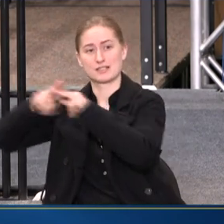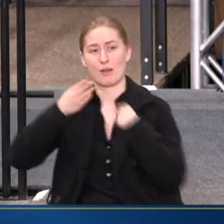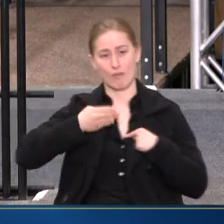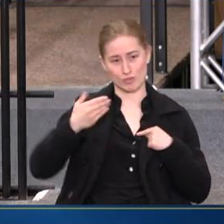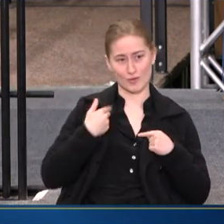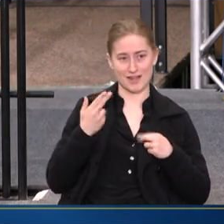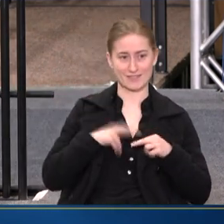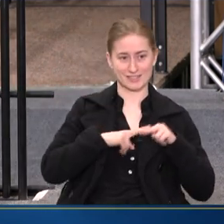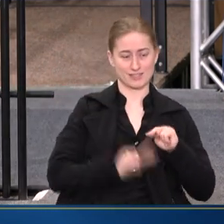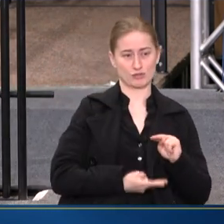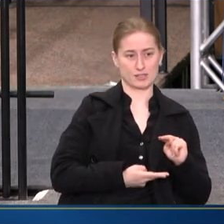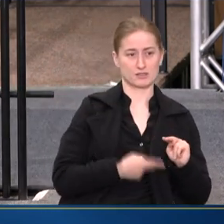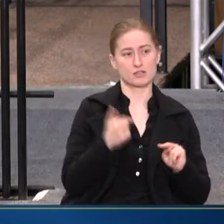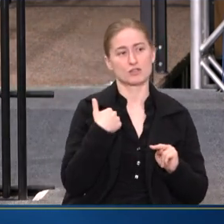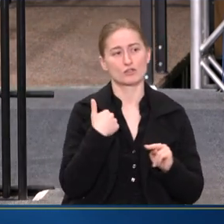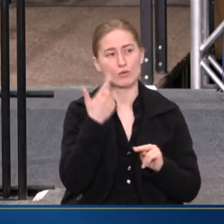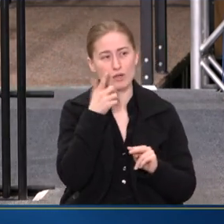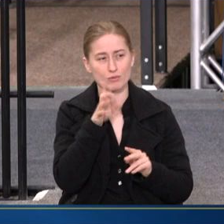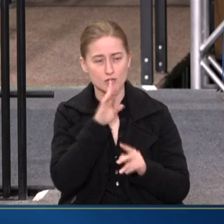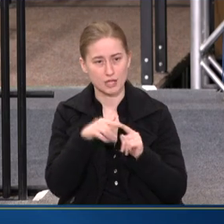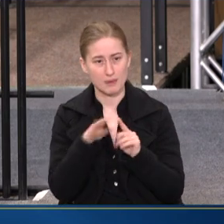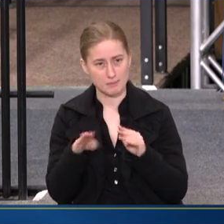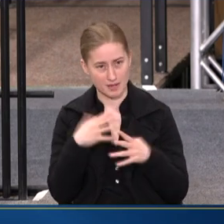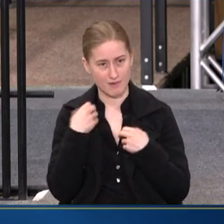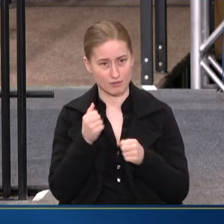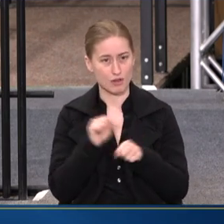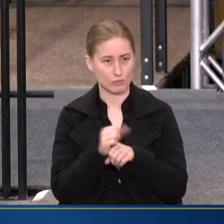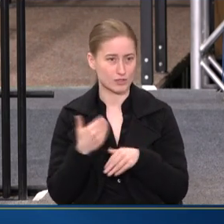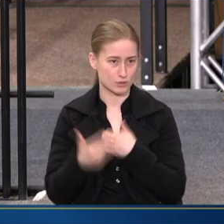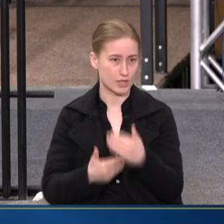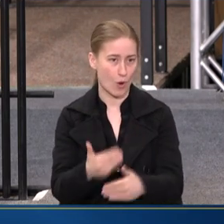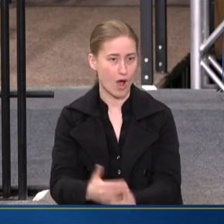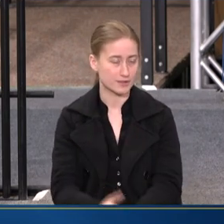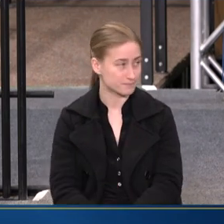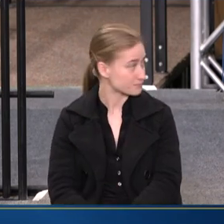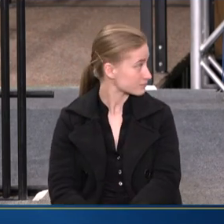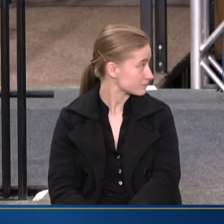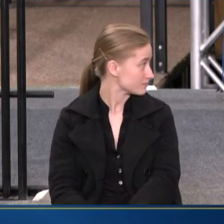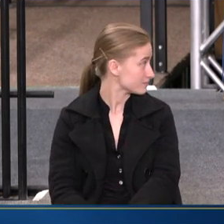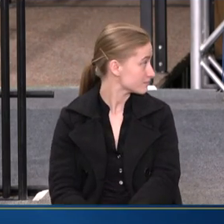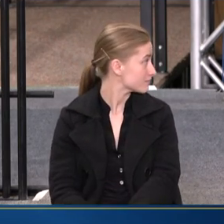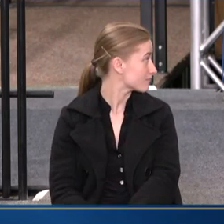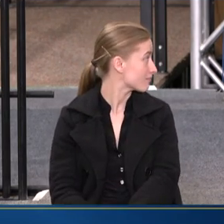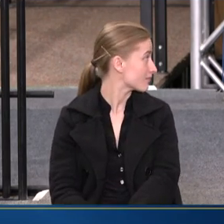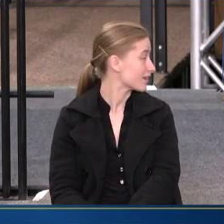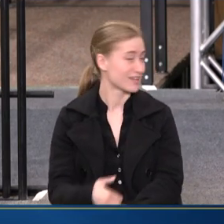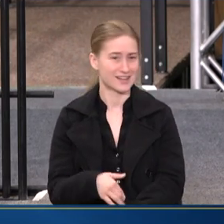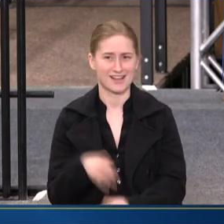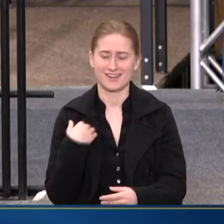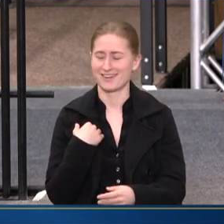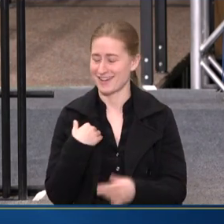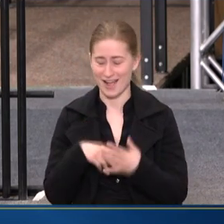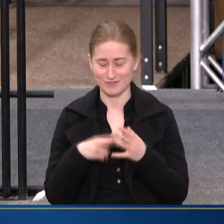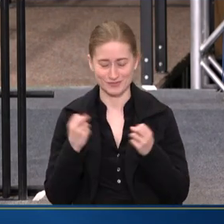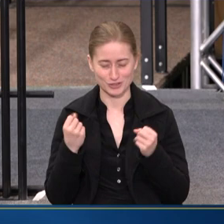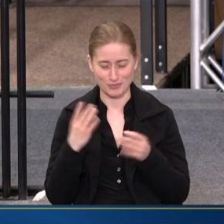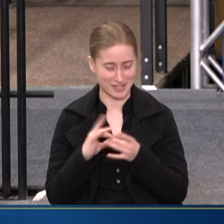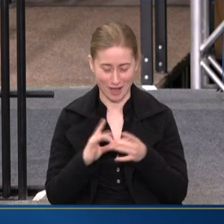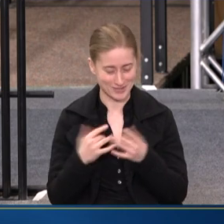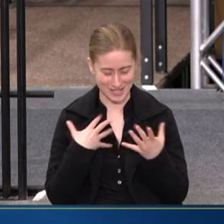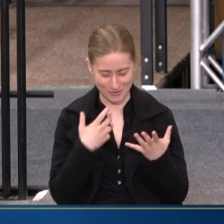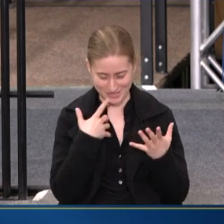beginning of the work. We'll get into some of our behavioral health work as we go on. I mean, I have so many things that I want to say.